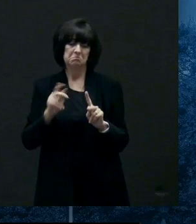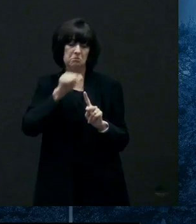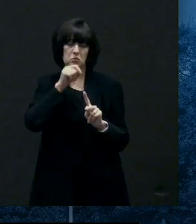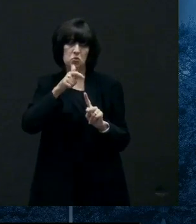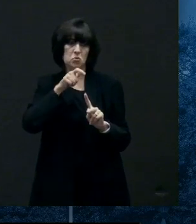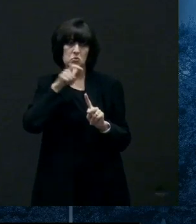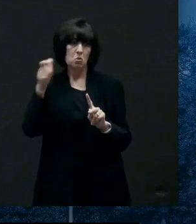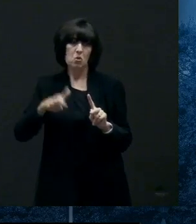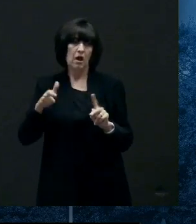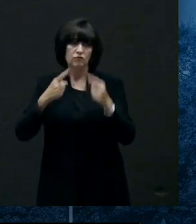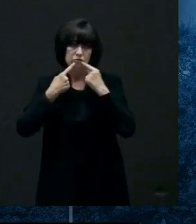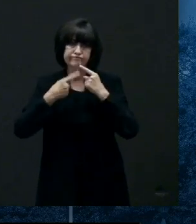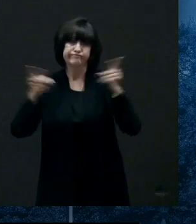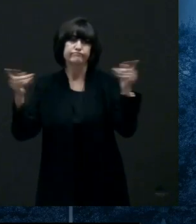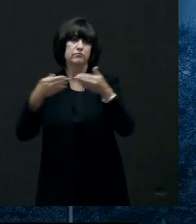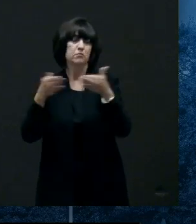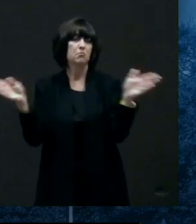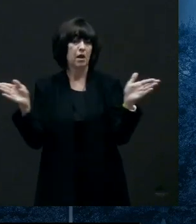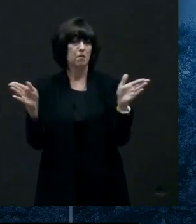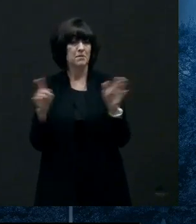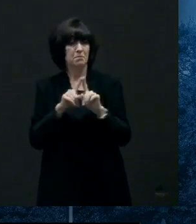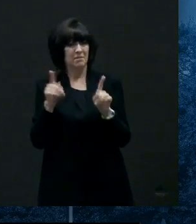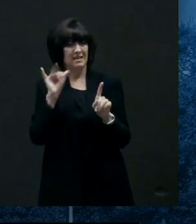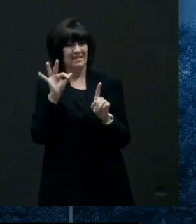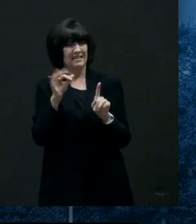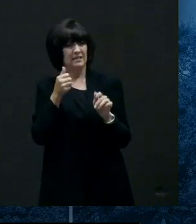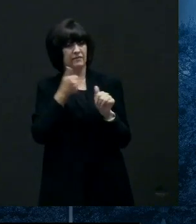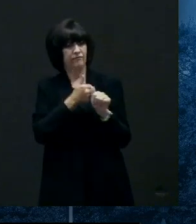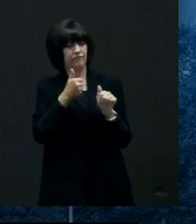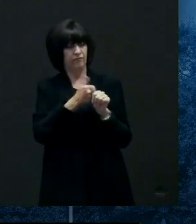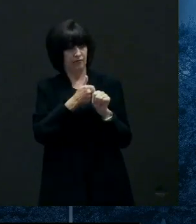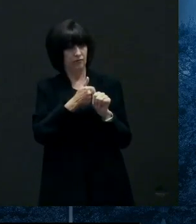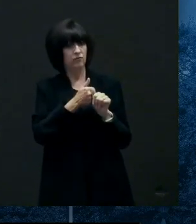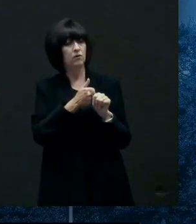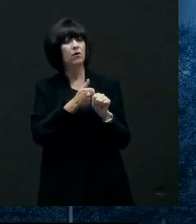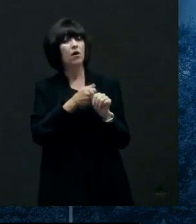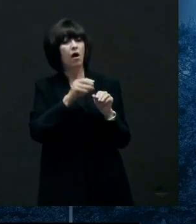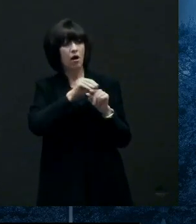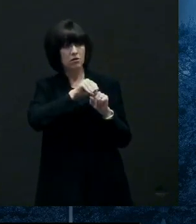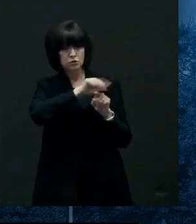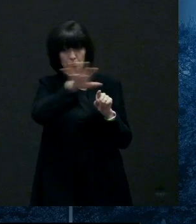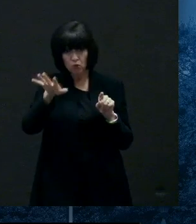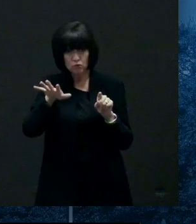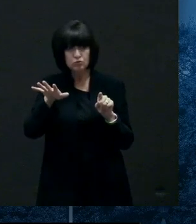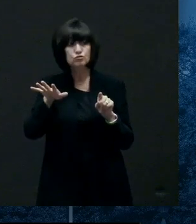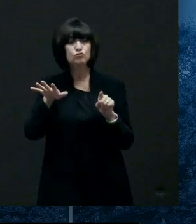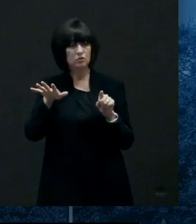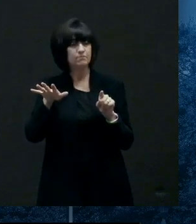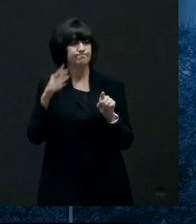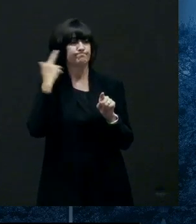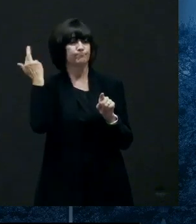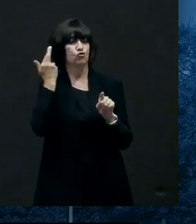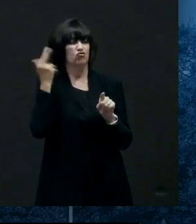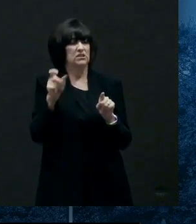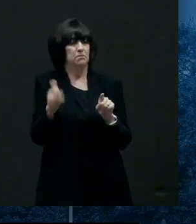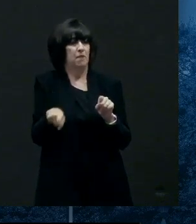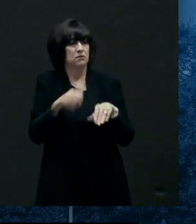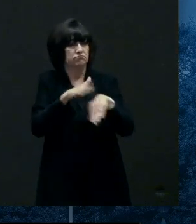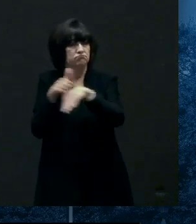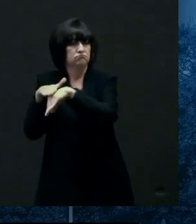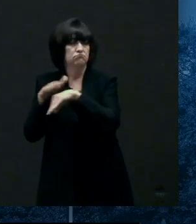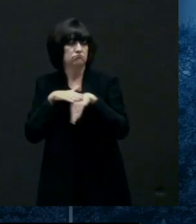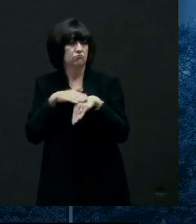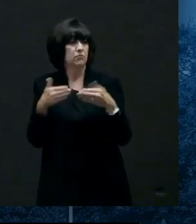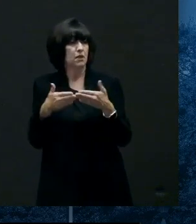however if there are um exposures and there's reason to um make the public aware we will